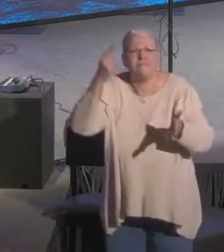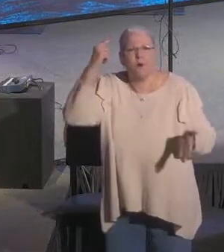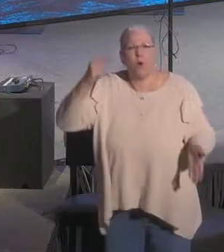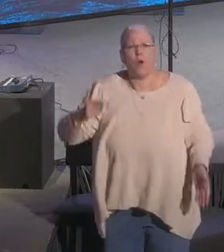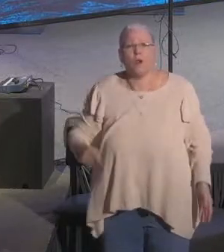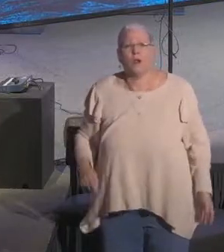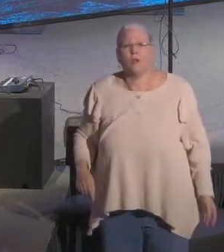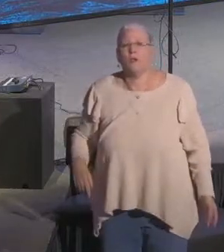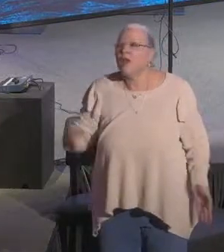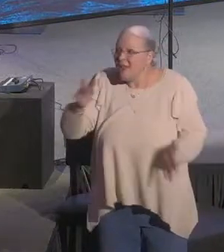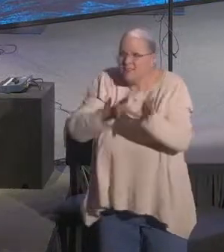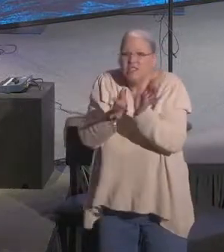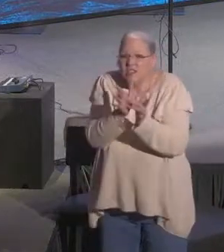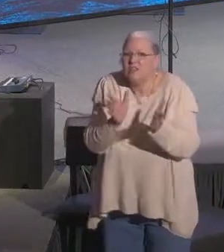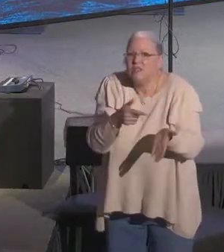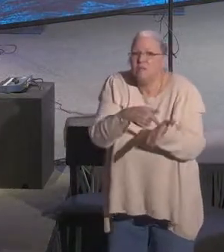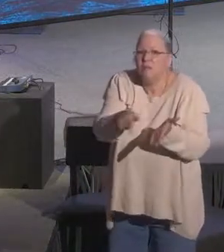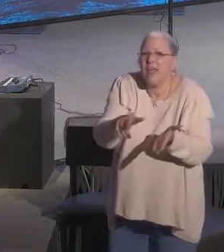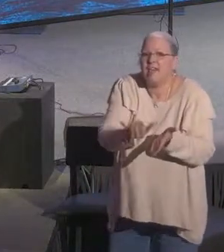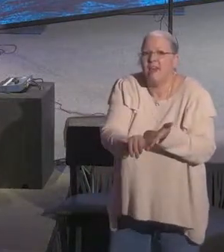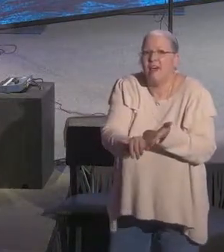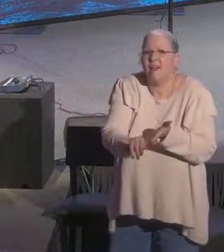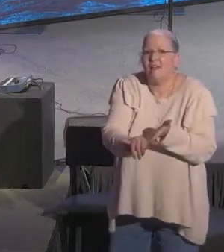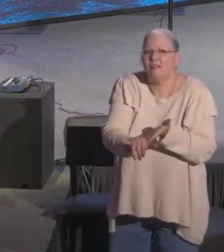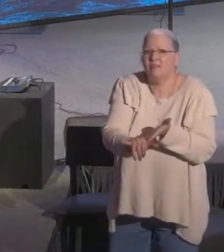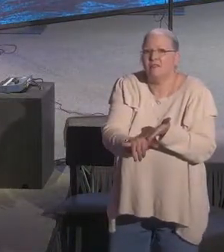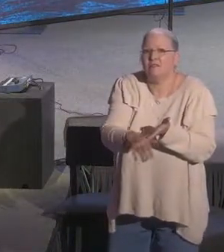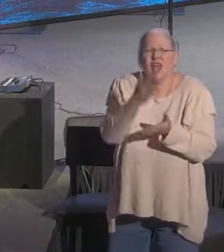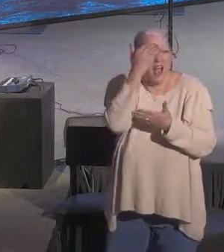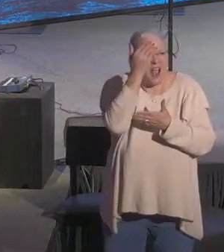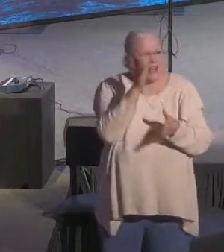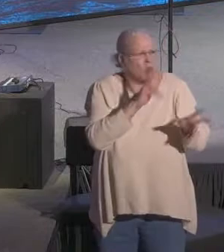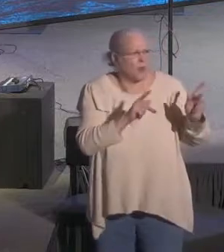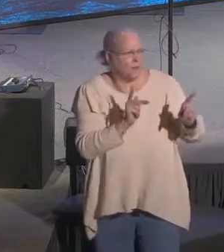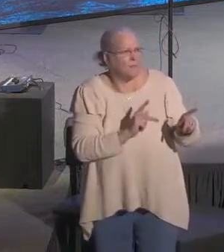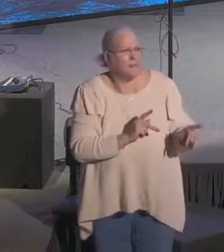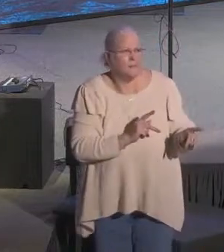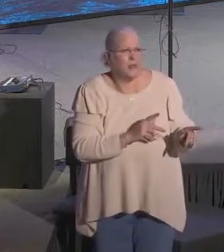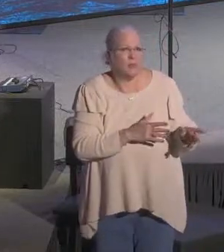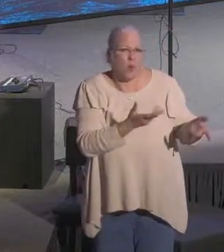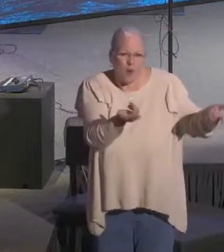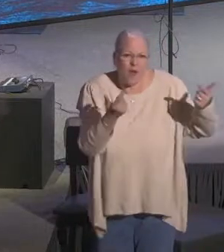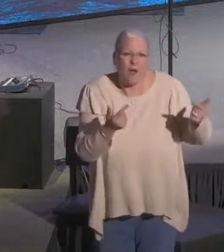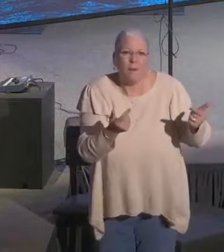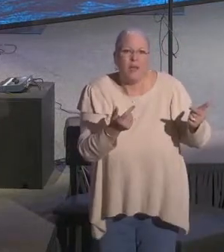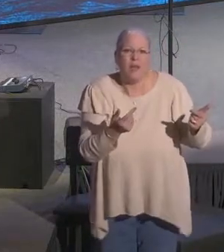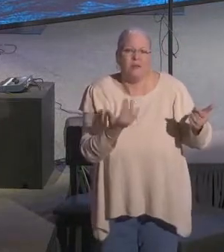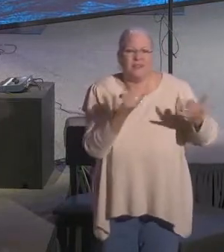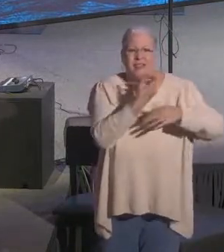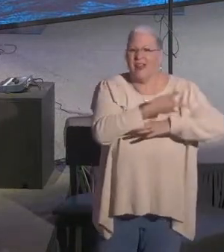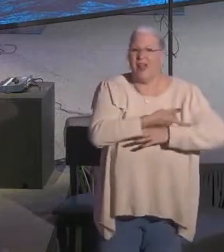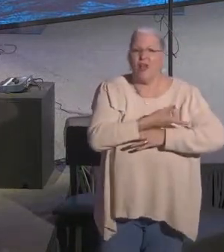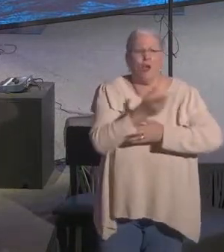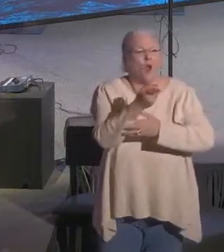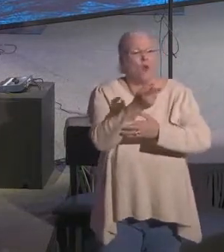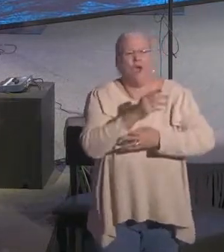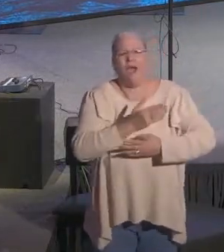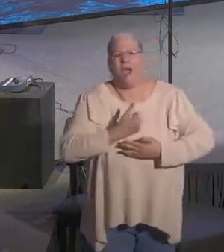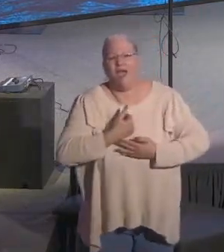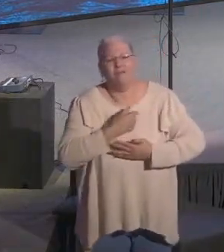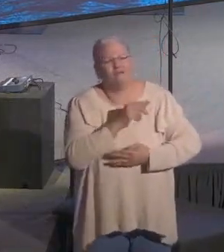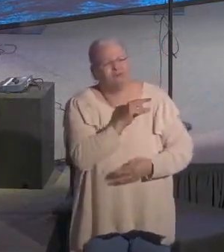Jesus paid for that sin. Now, here's the deal. I know there are people that come in in a crowd this size. There are people that come in today. You're carrying guilt